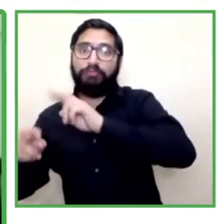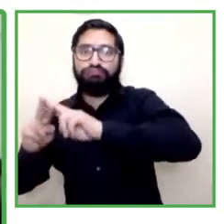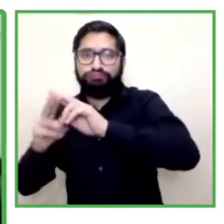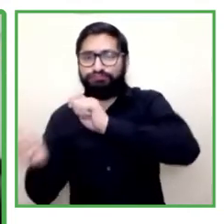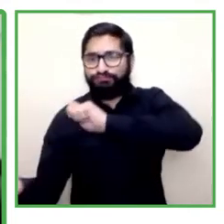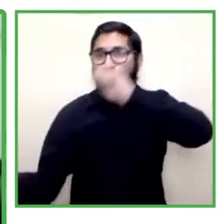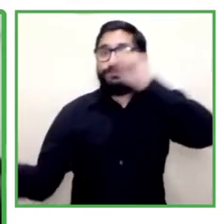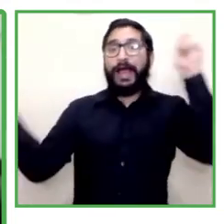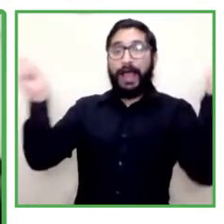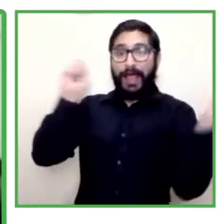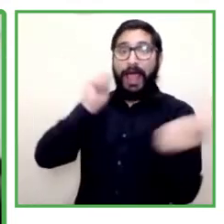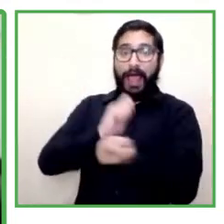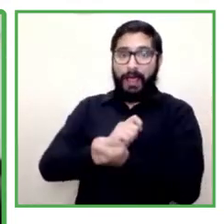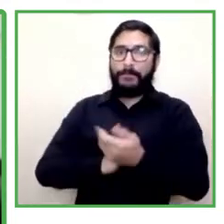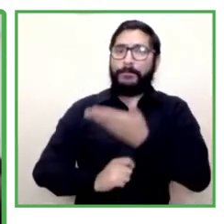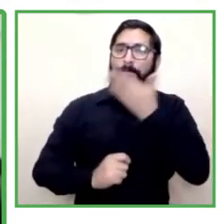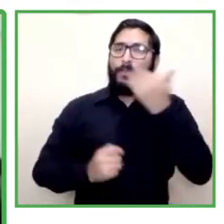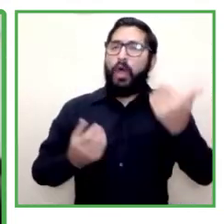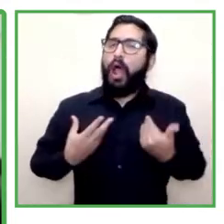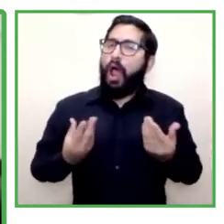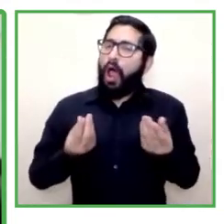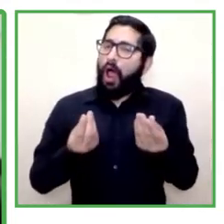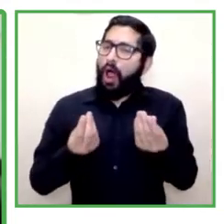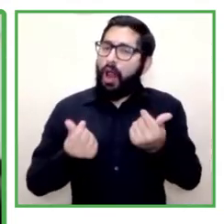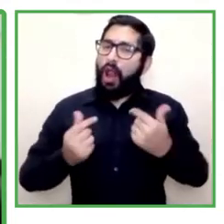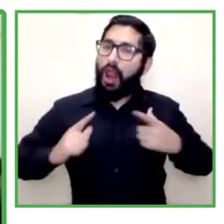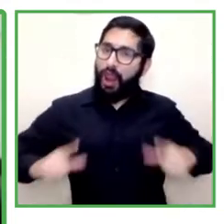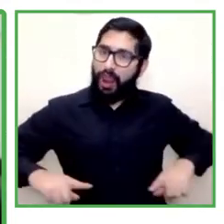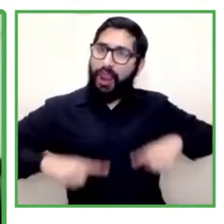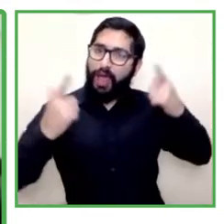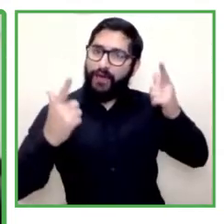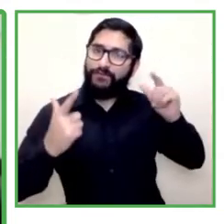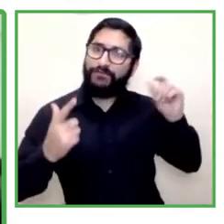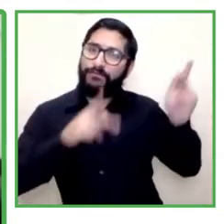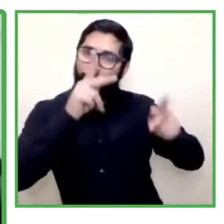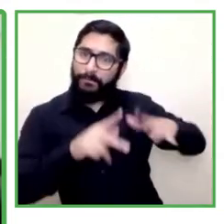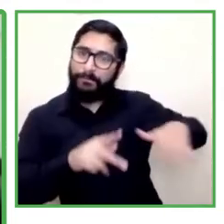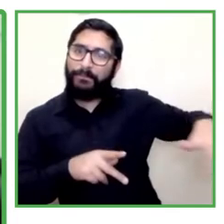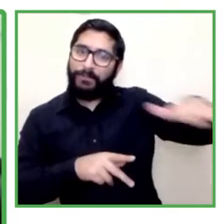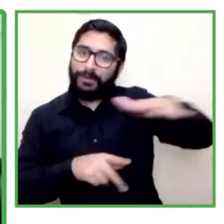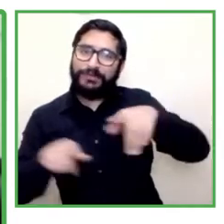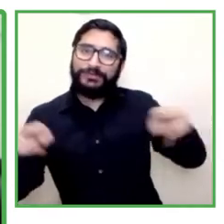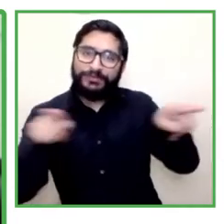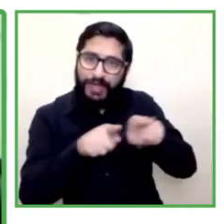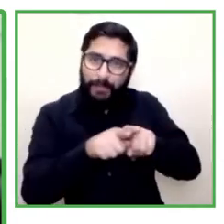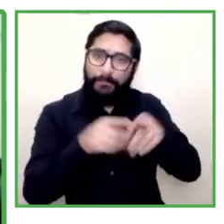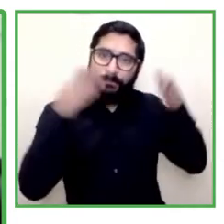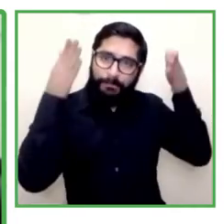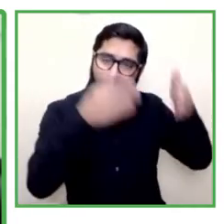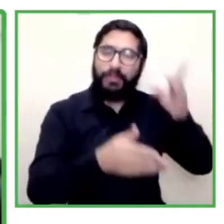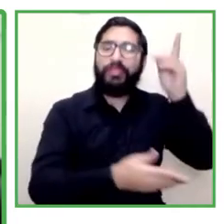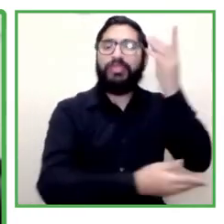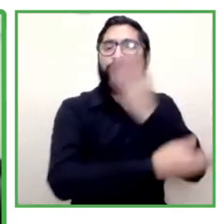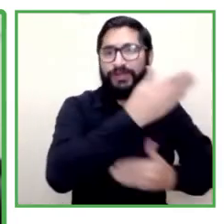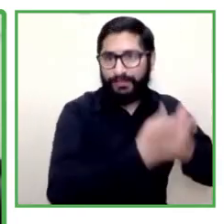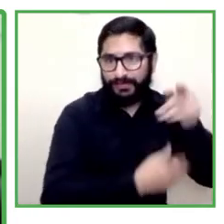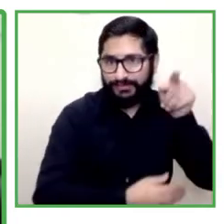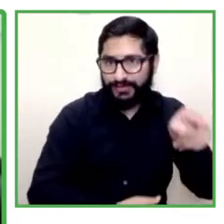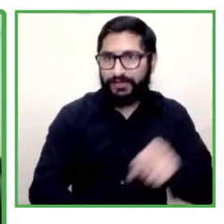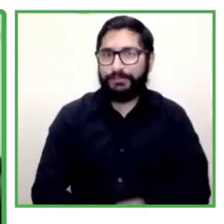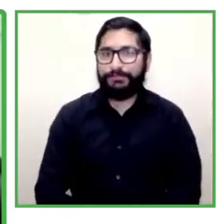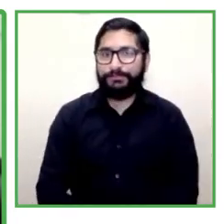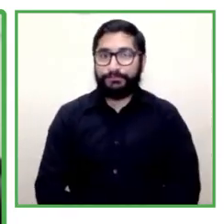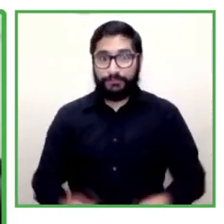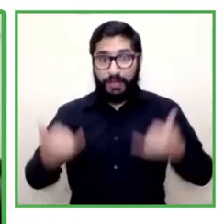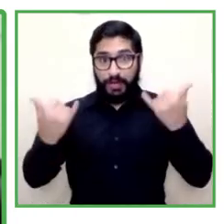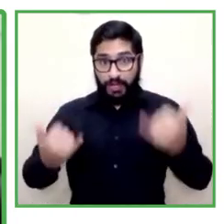of education and interesting as the work state in asked the our school very key